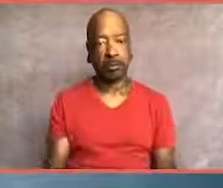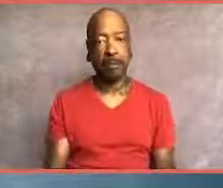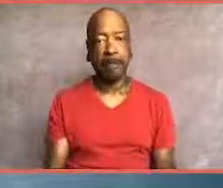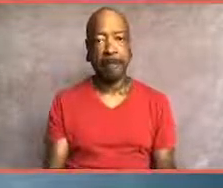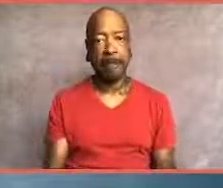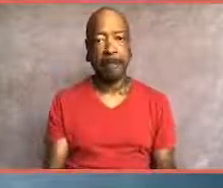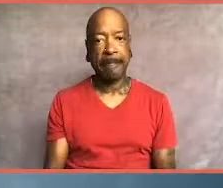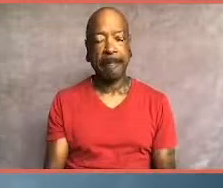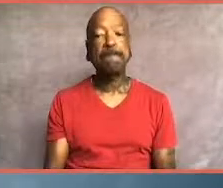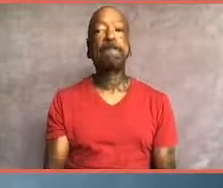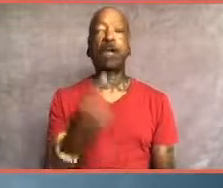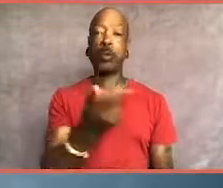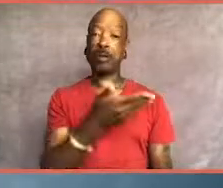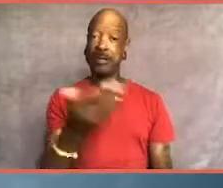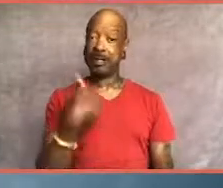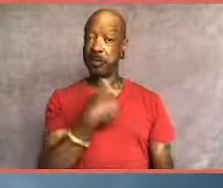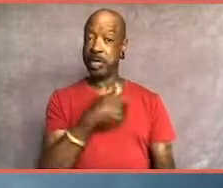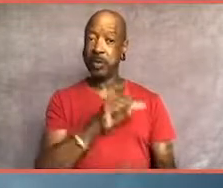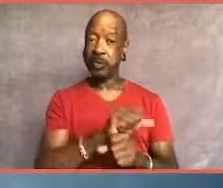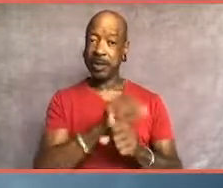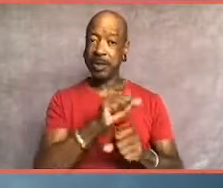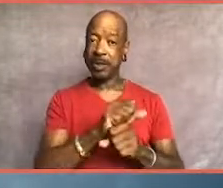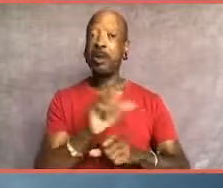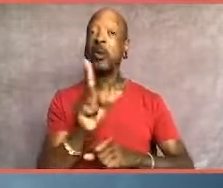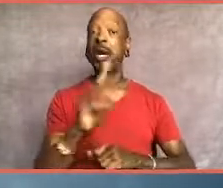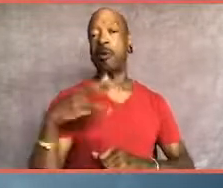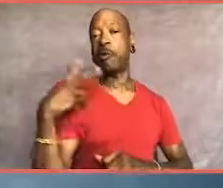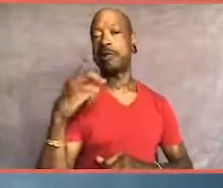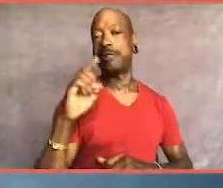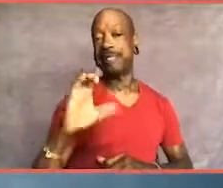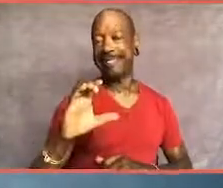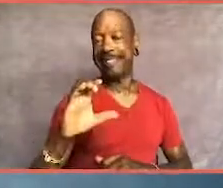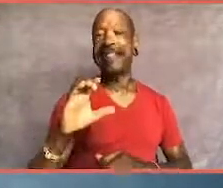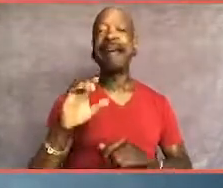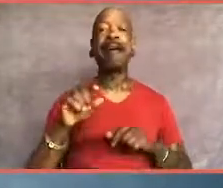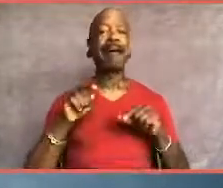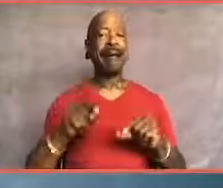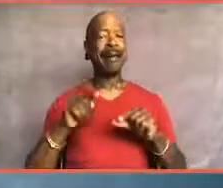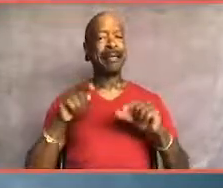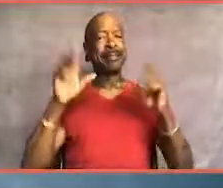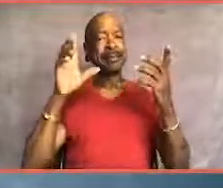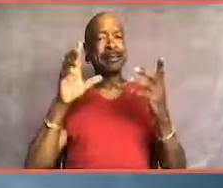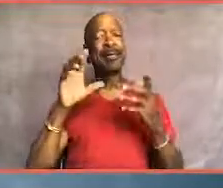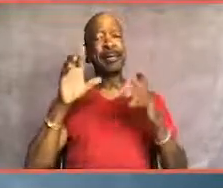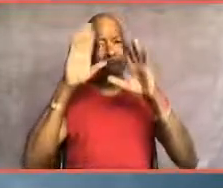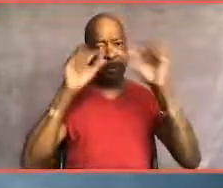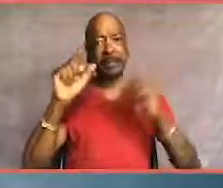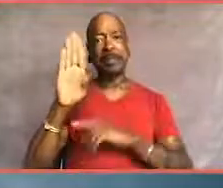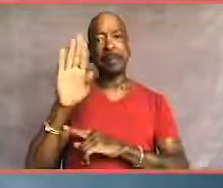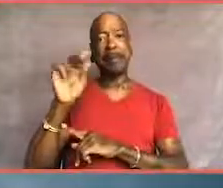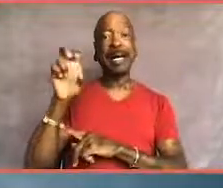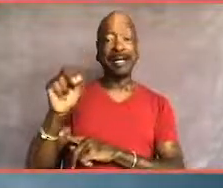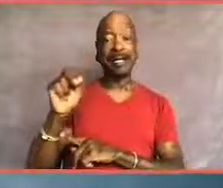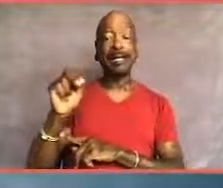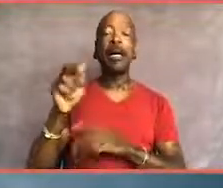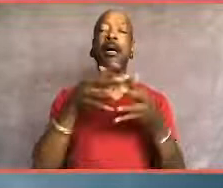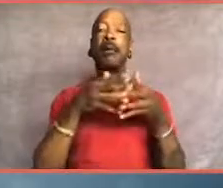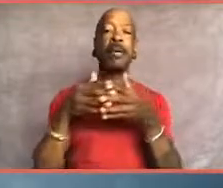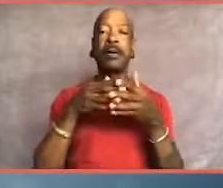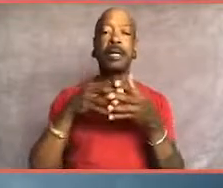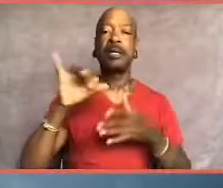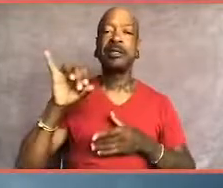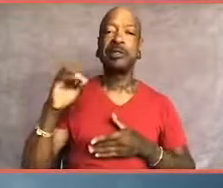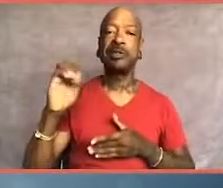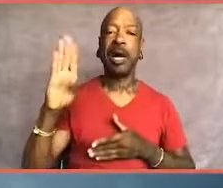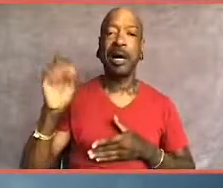One of the things that we're working on in Washington, you know, is President Biden's American Jobs Plan. And it has a few different components. There's